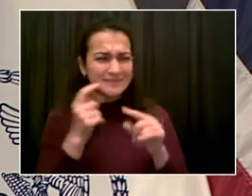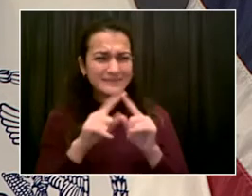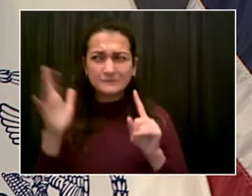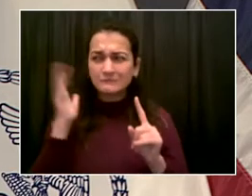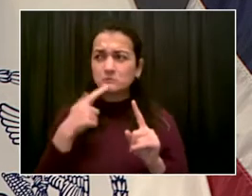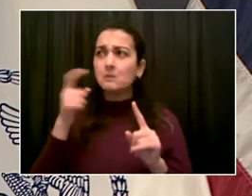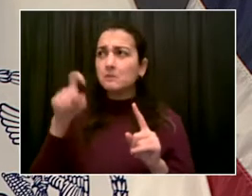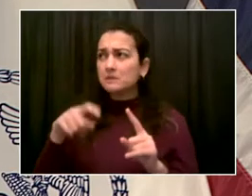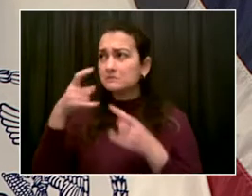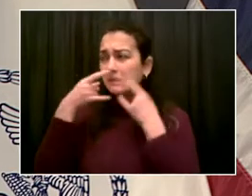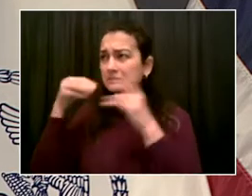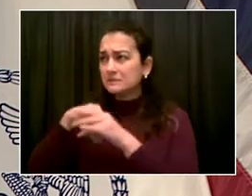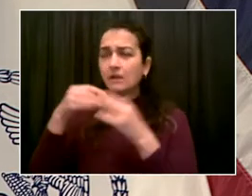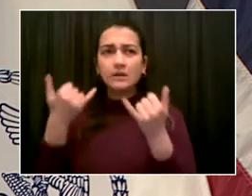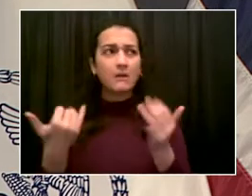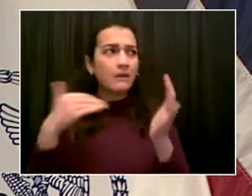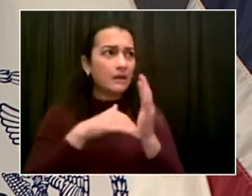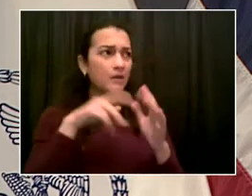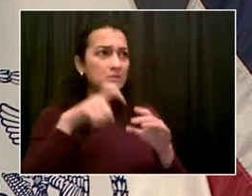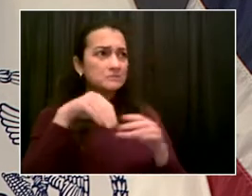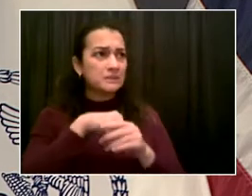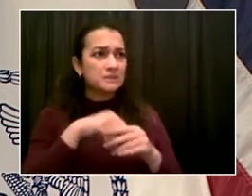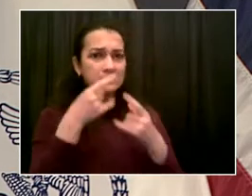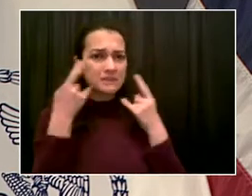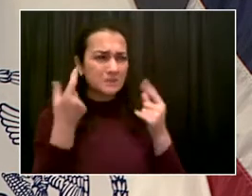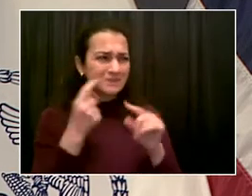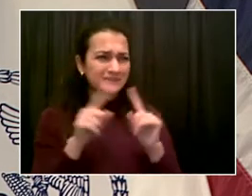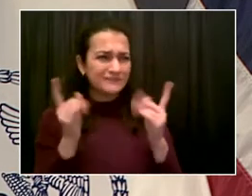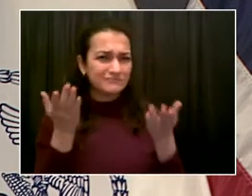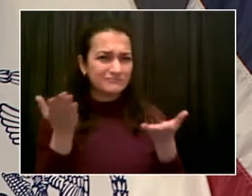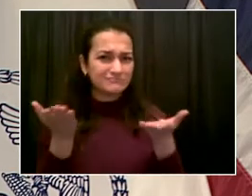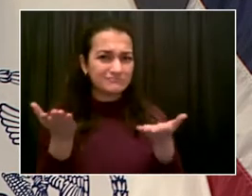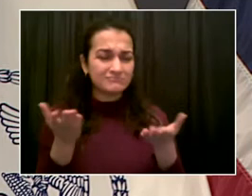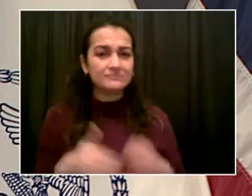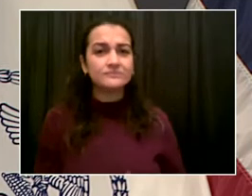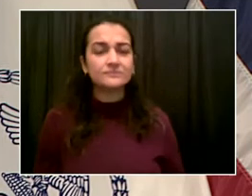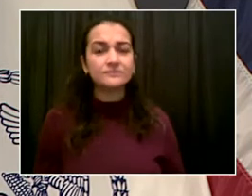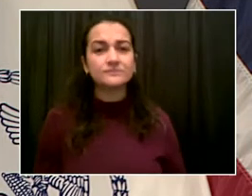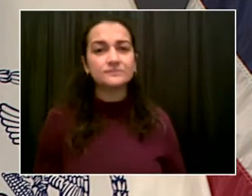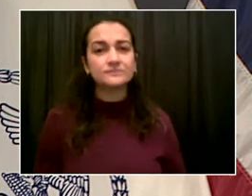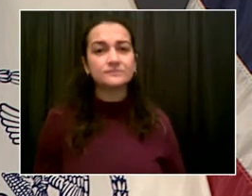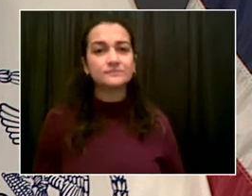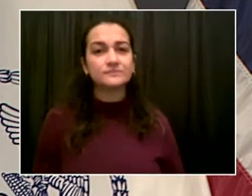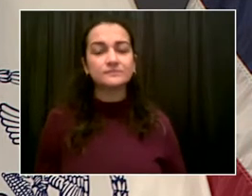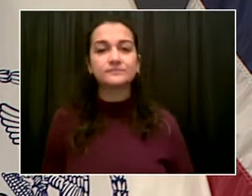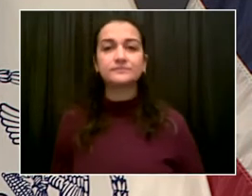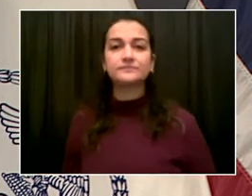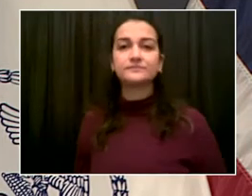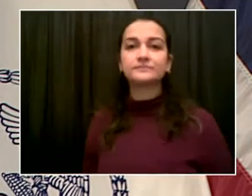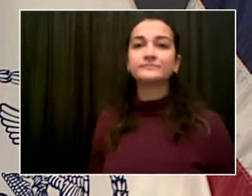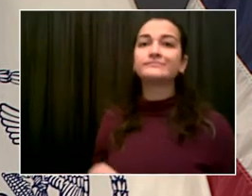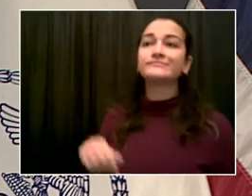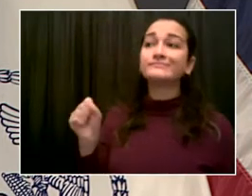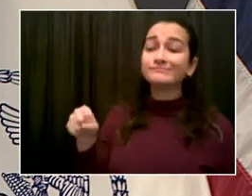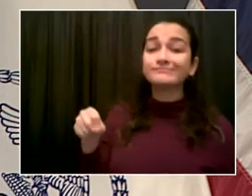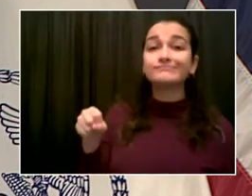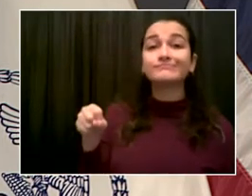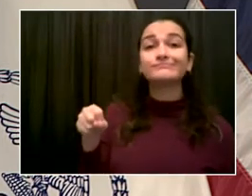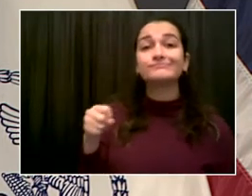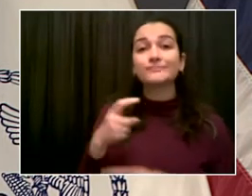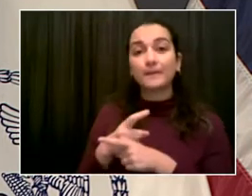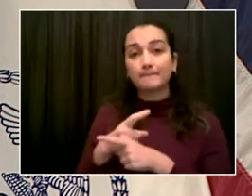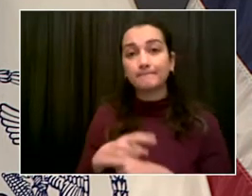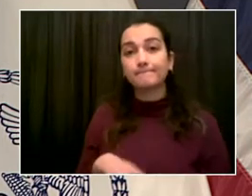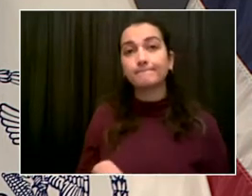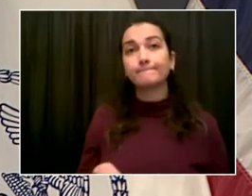doubling down on it, basically. We had given that advice a long time ago. Obviously, things have gotten a lot better,